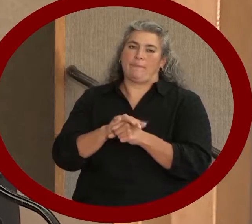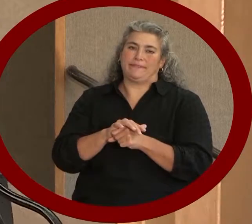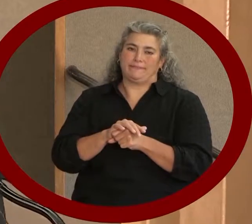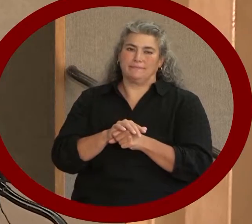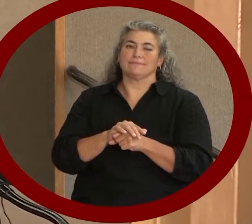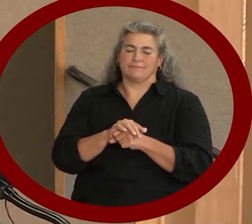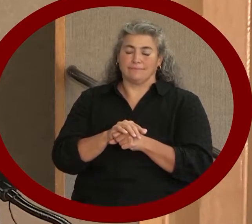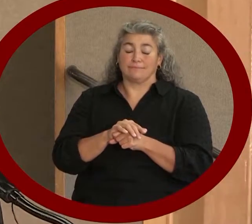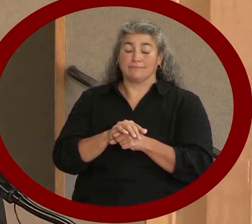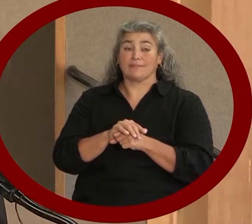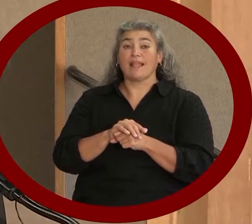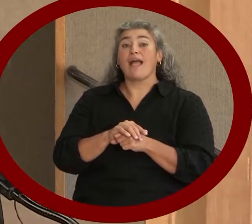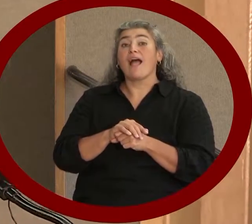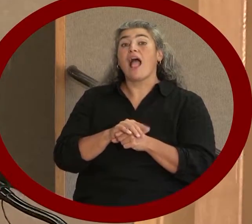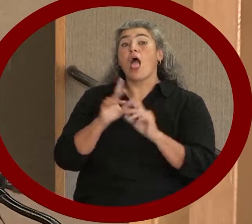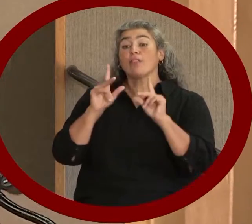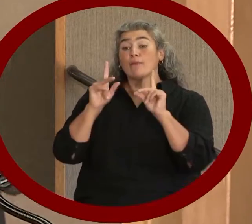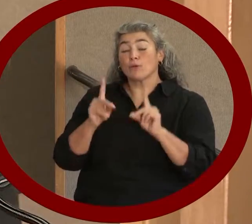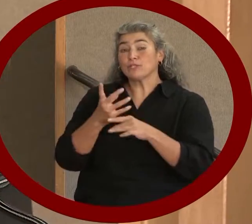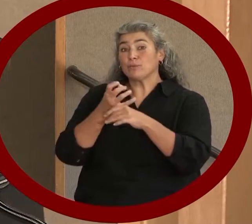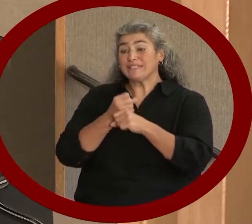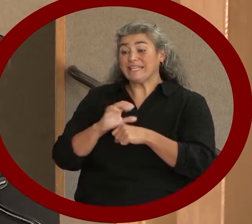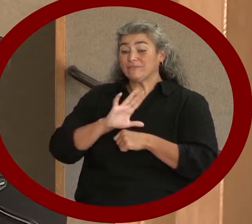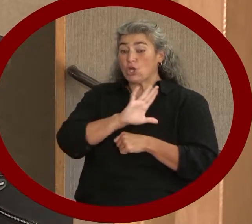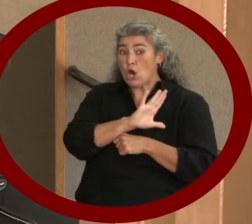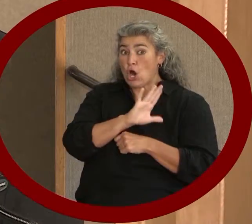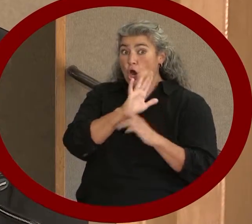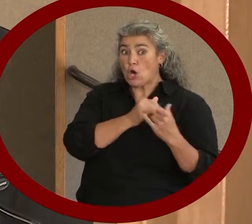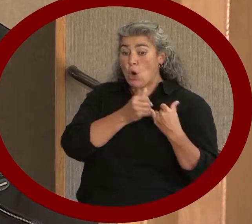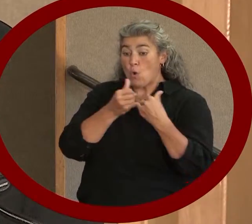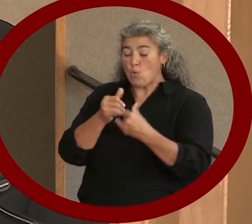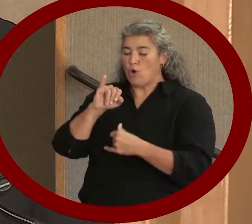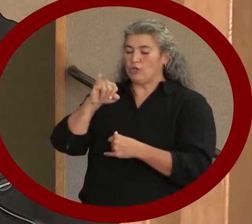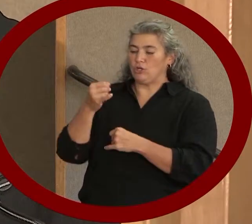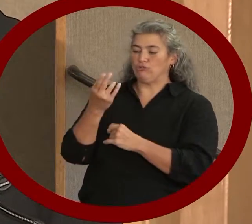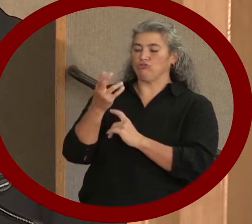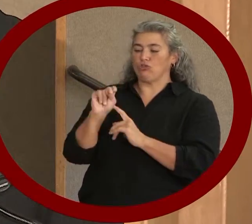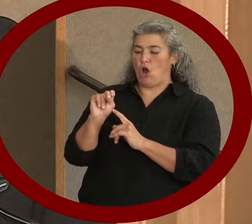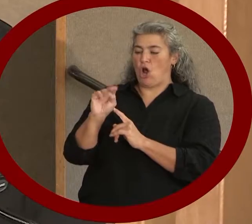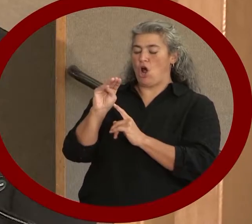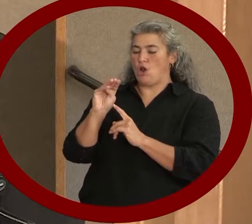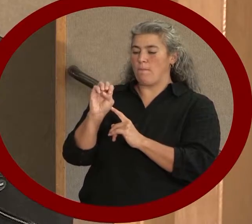As is our next recipient, John Morris. John, please join me at the podium.